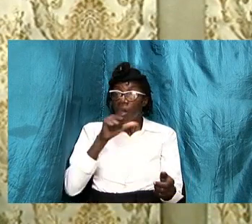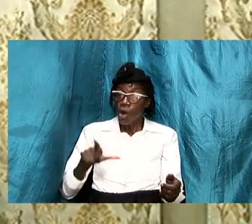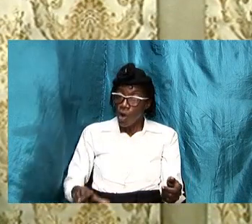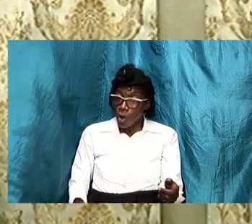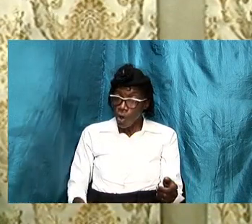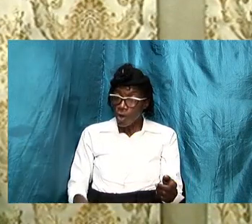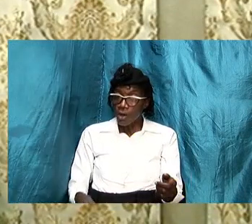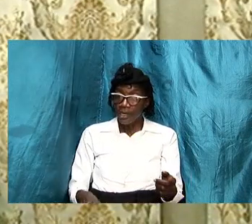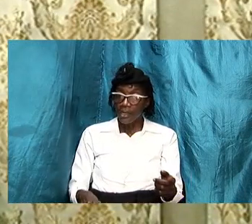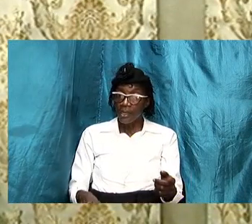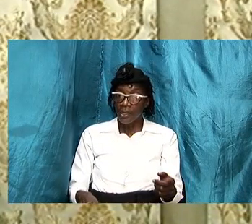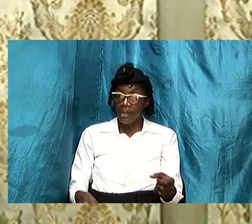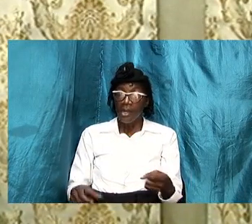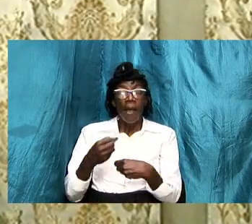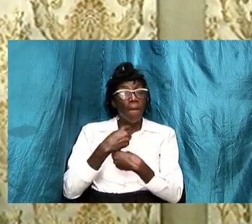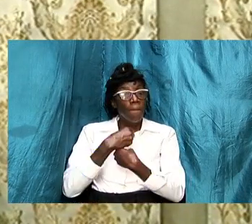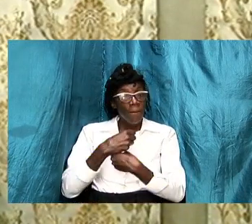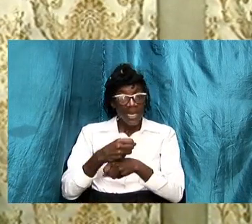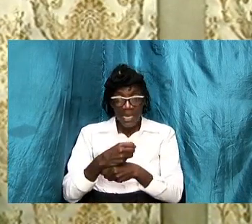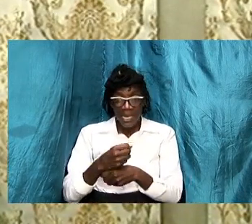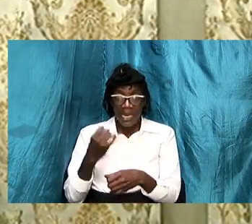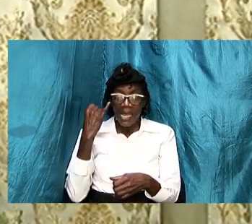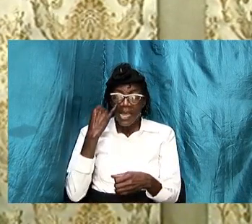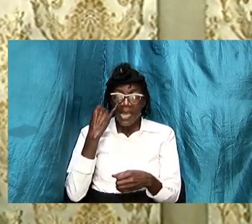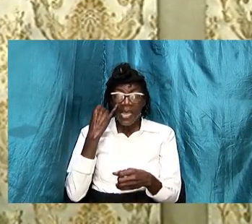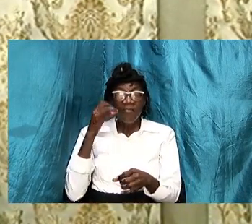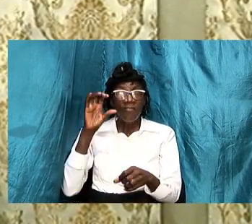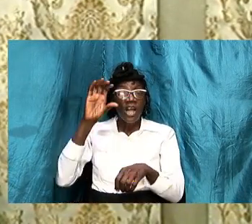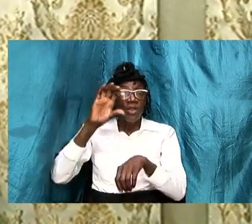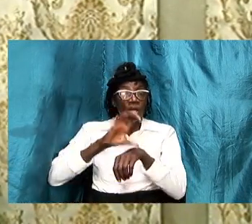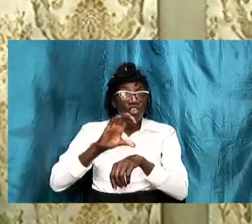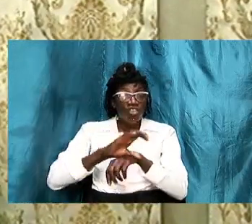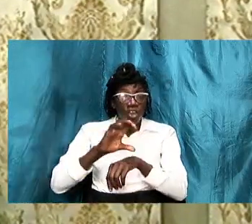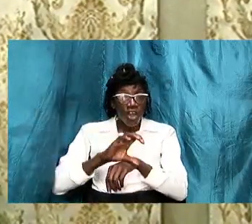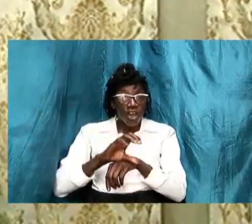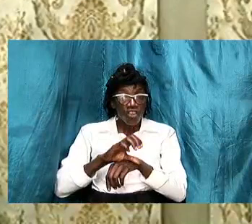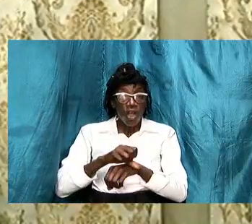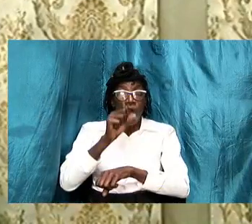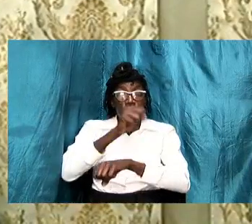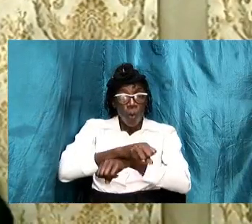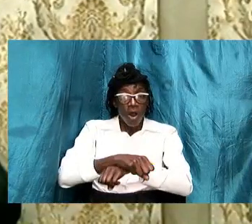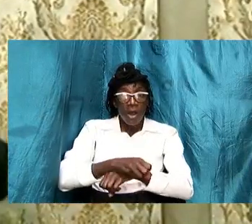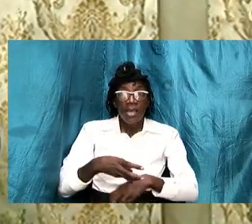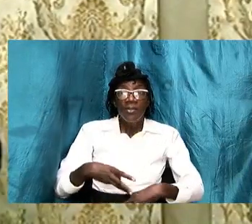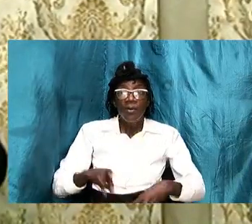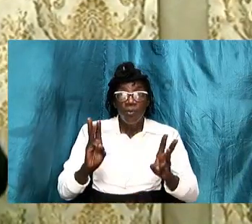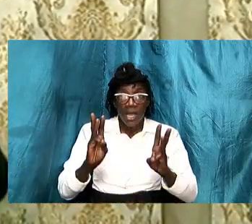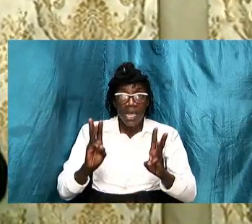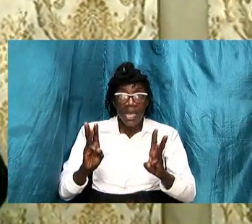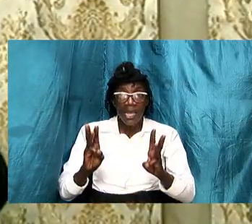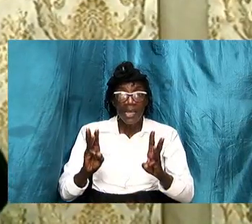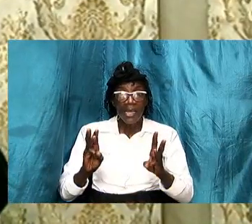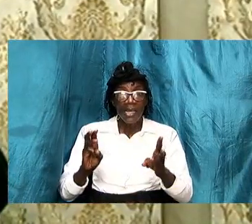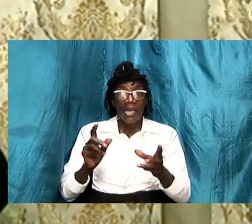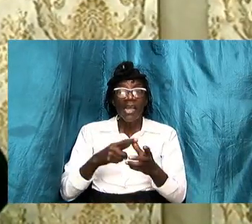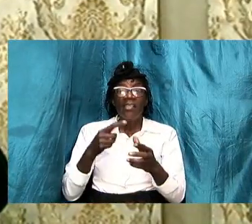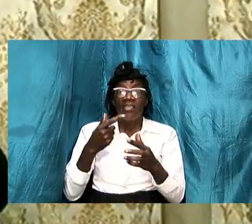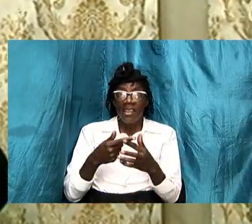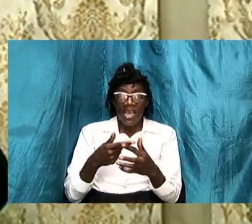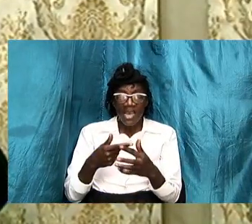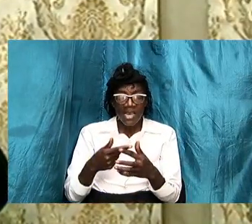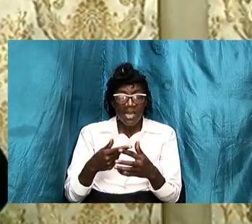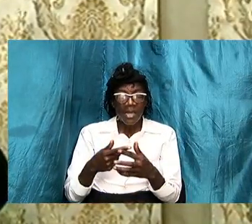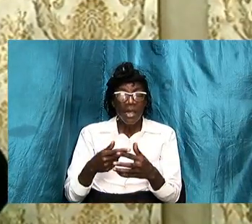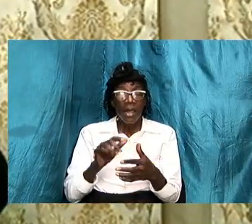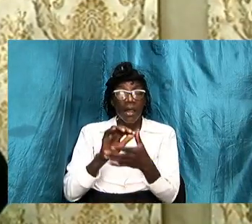and if the church functions in the way that it is set to function then the marriage relationship is going